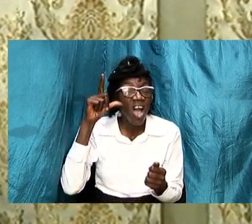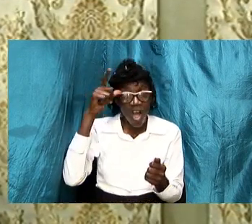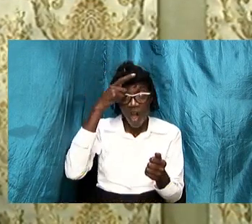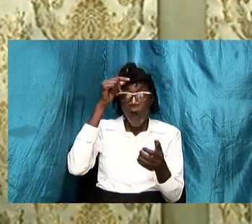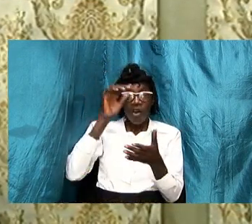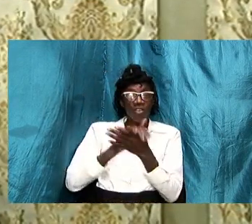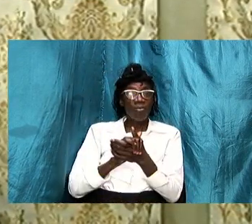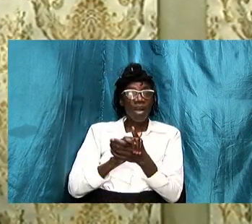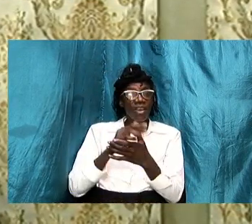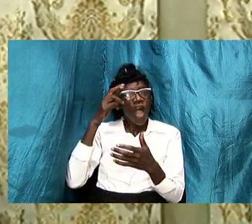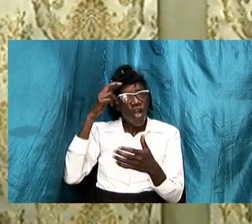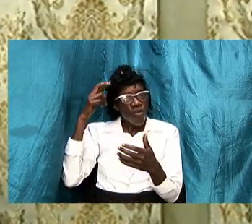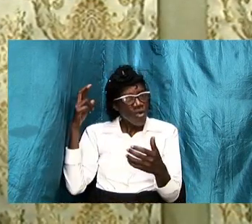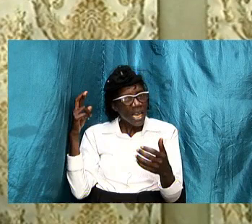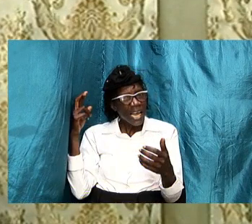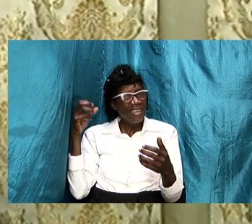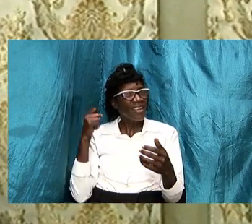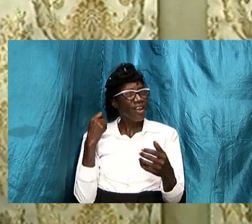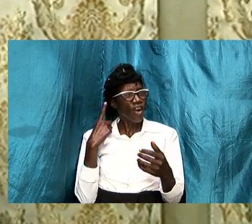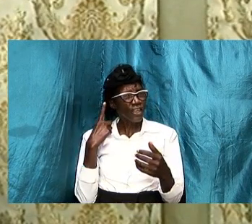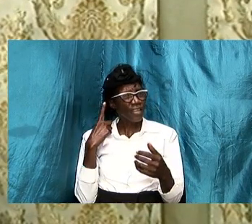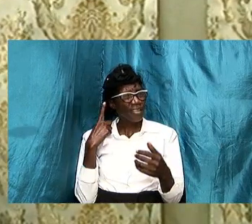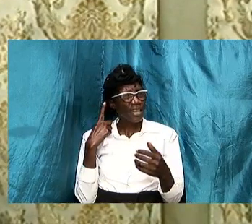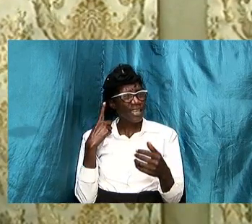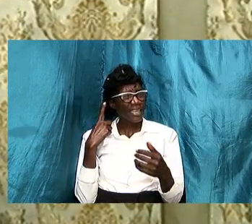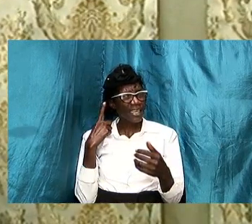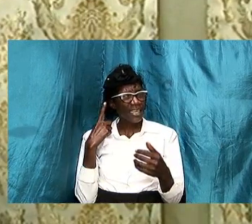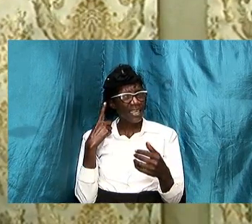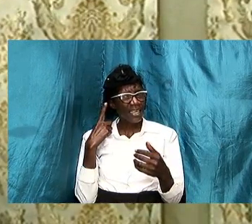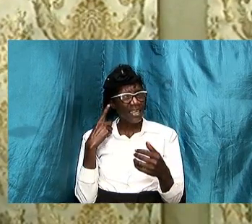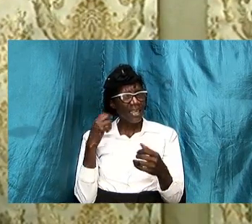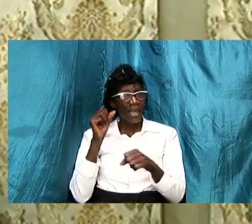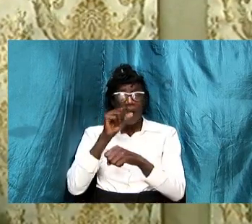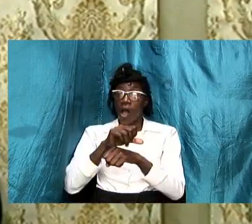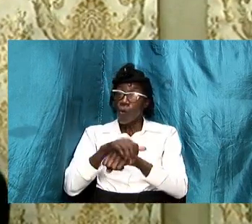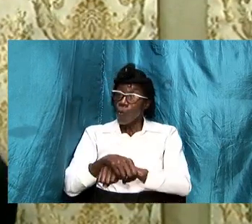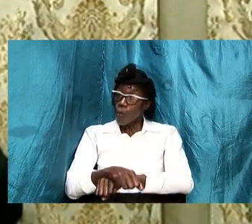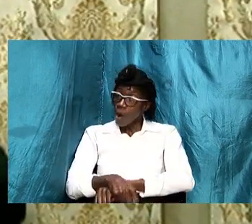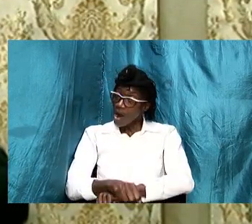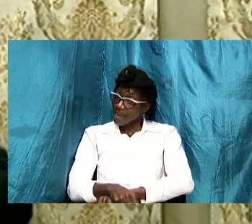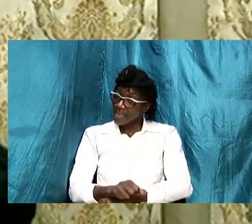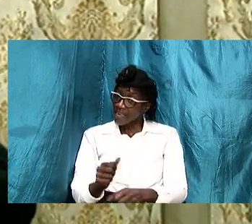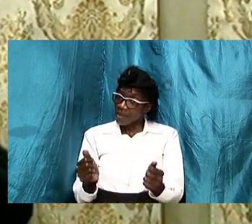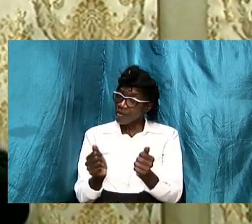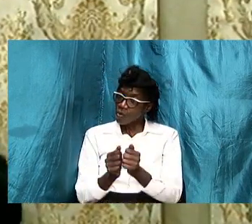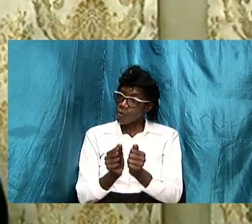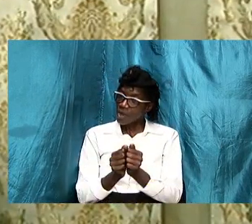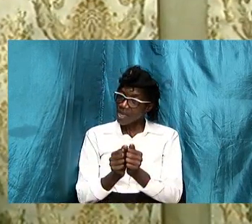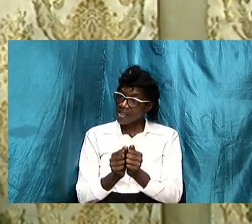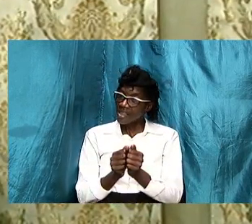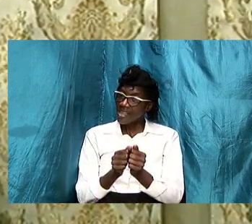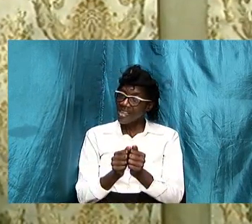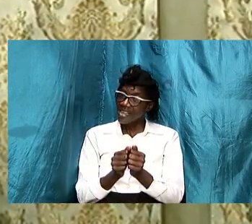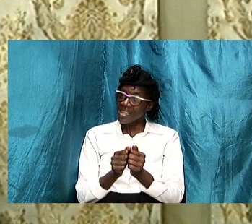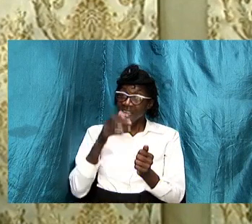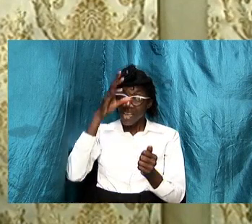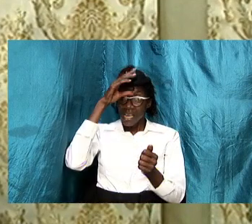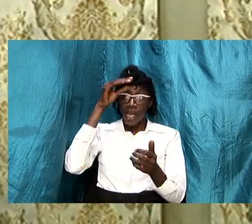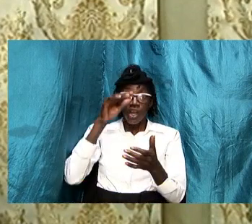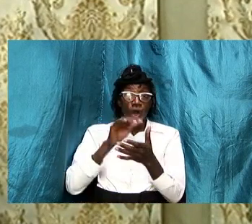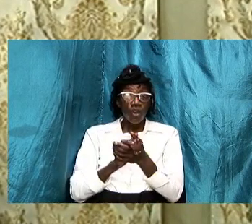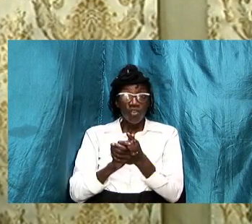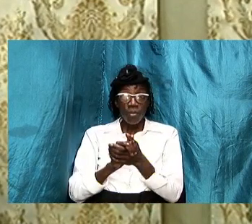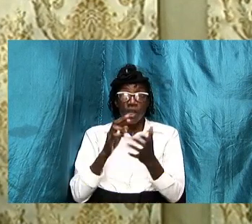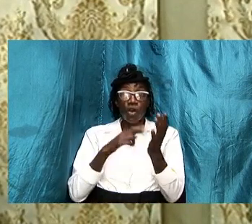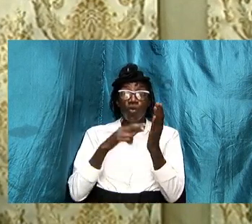understanding and working with his rule given to him